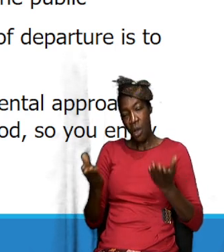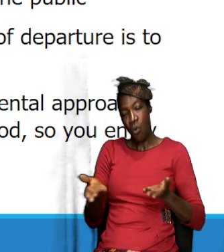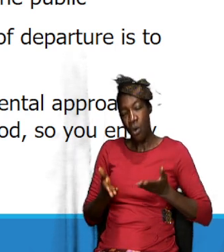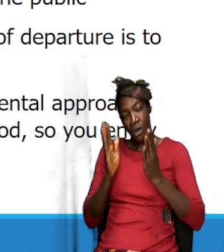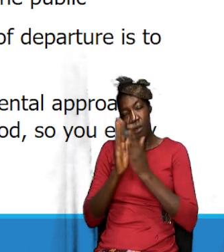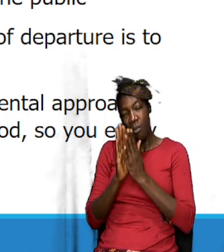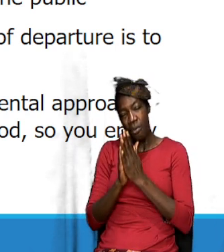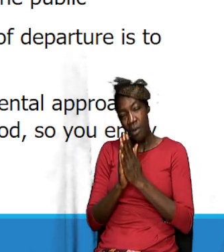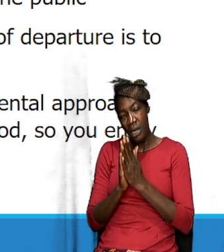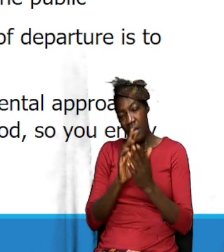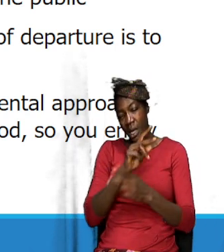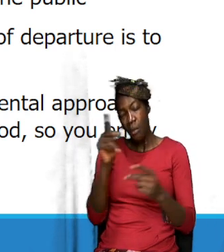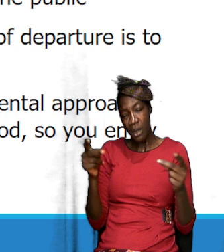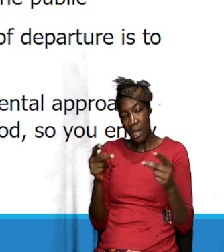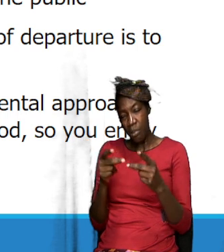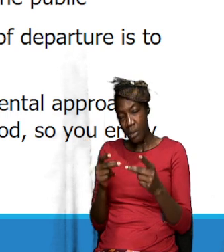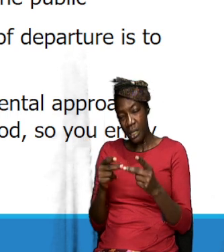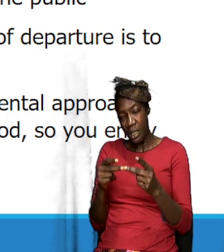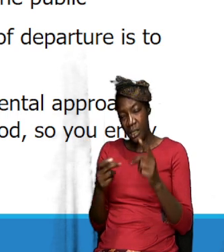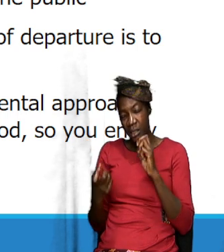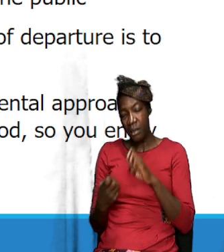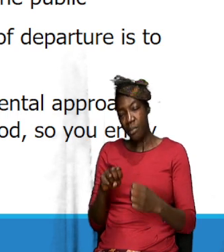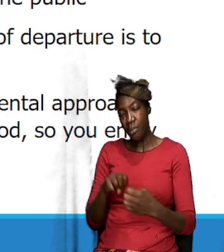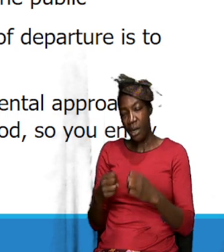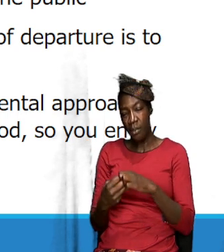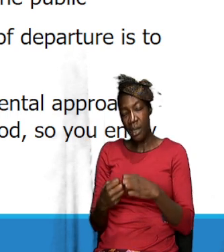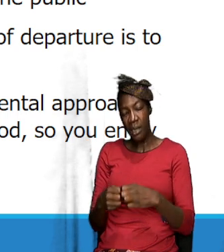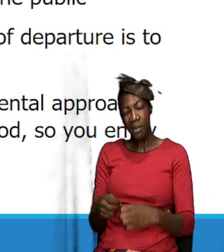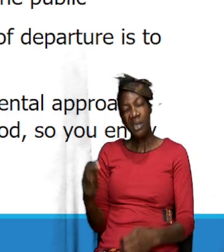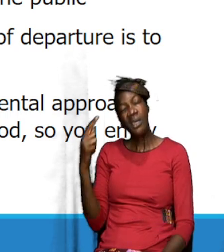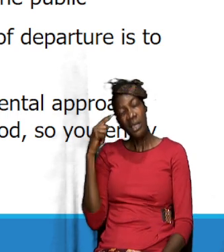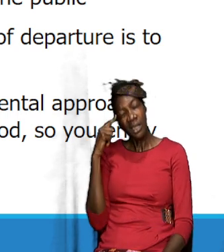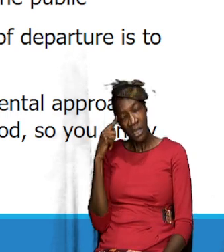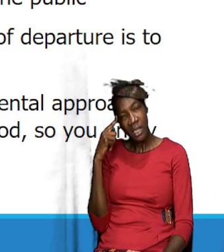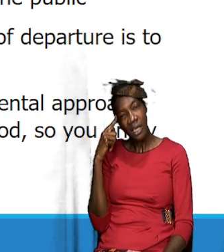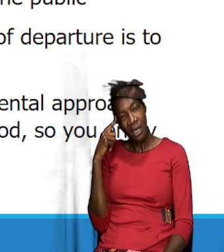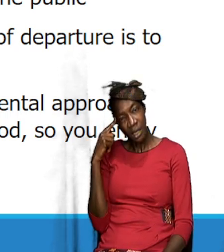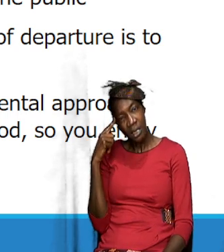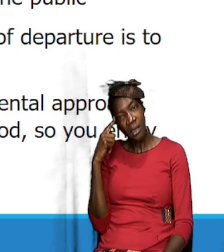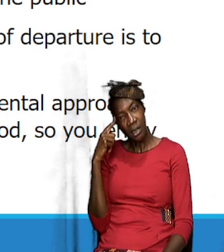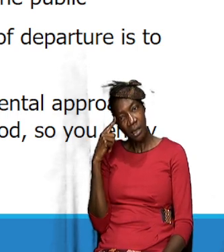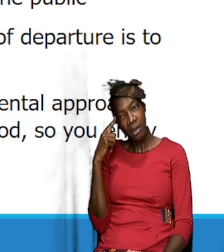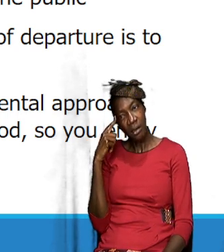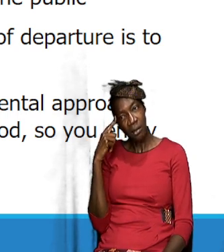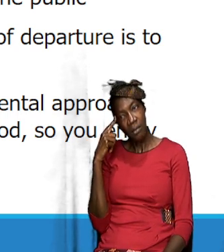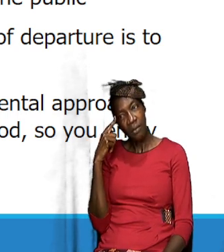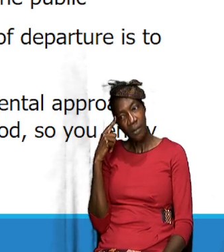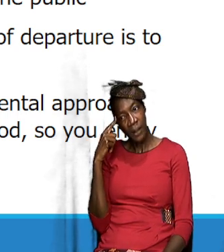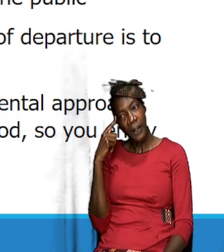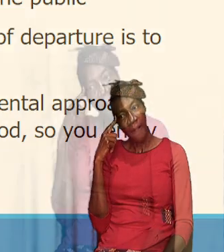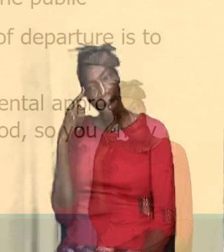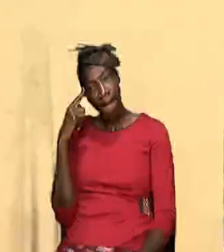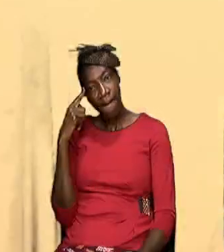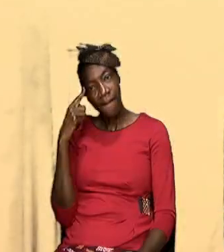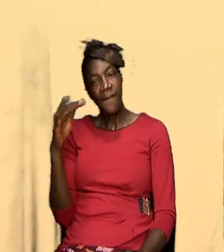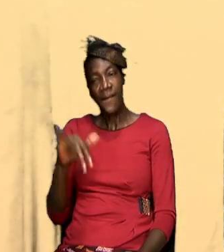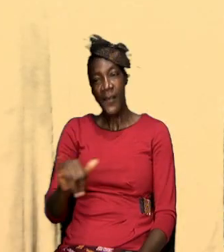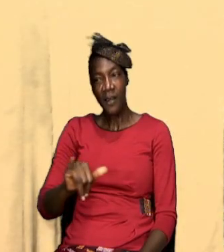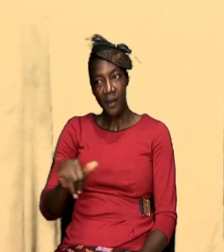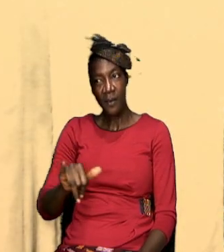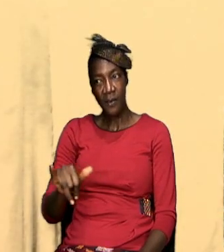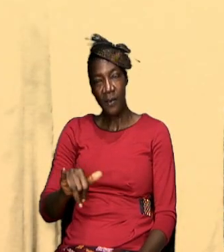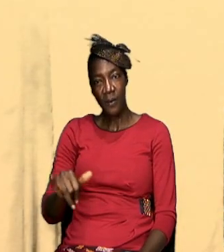a hurdle. So put some thought to it and also